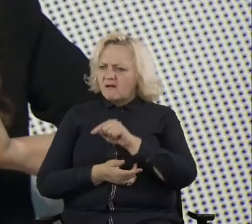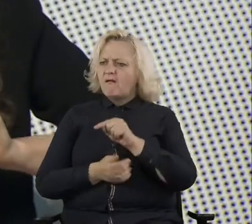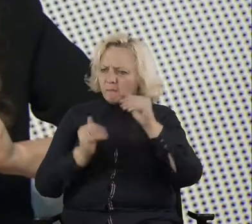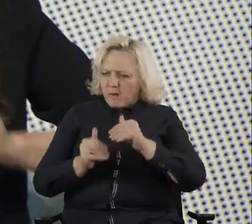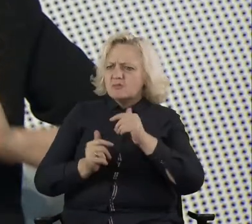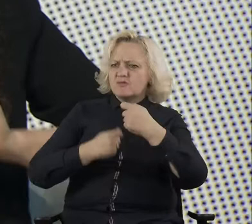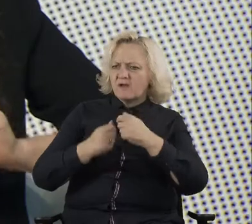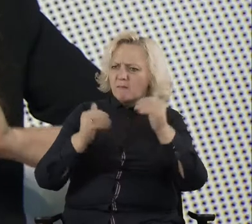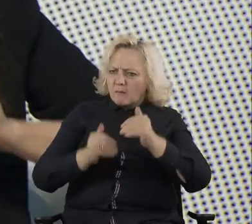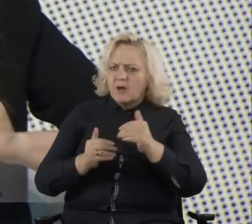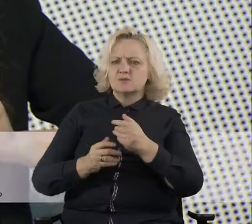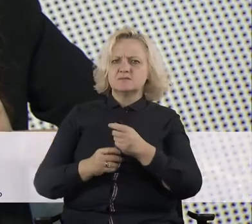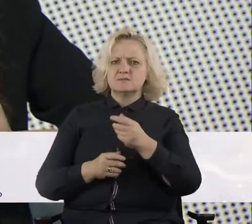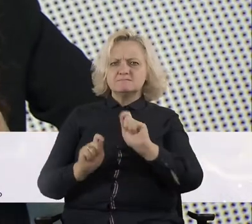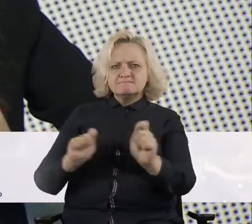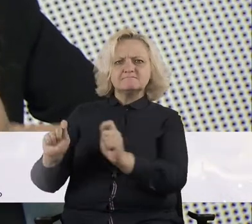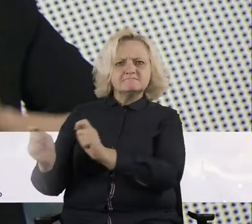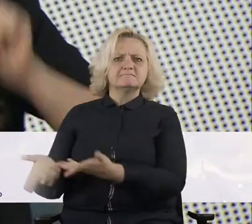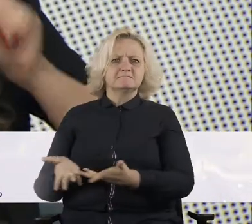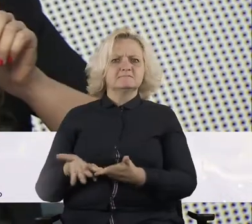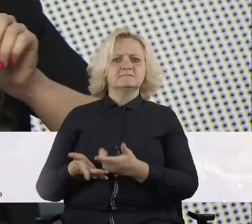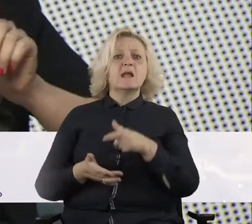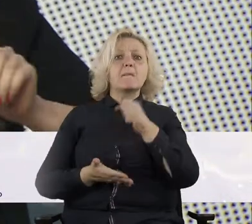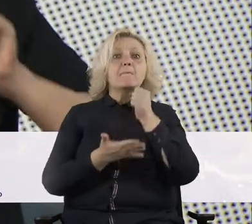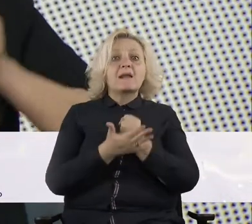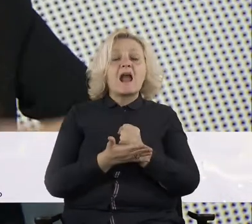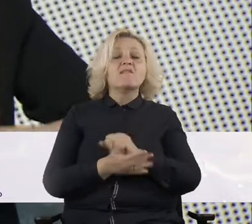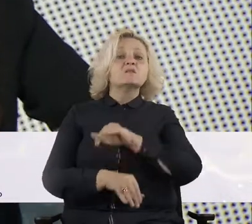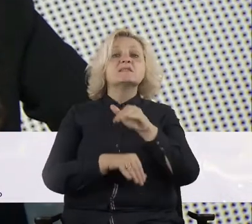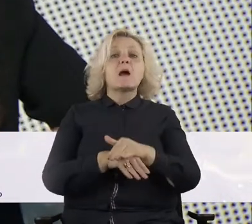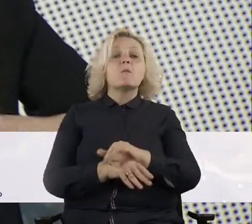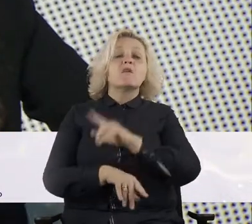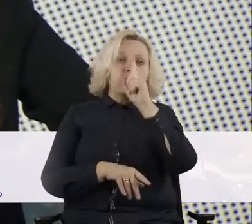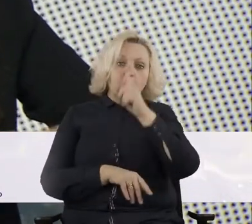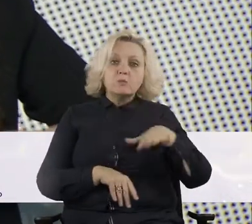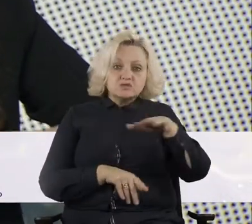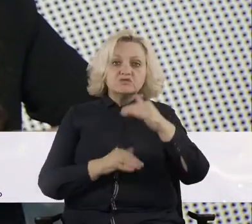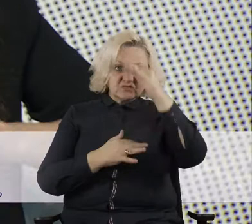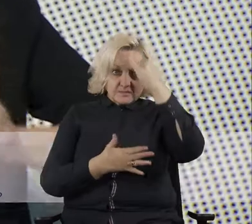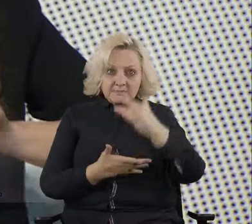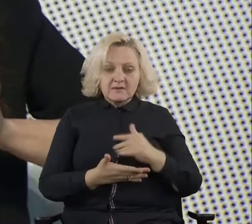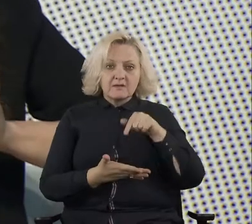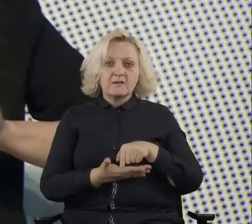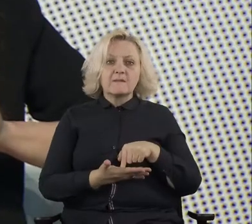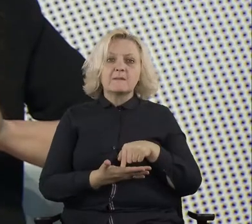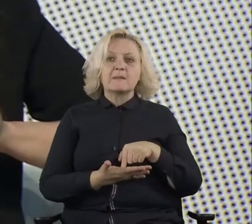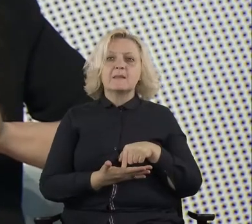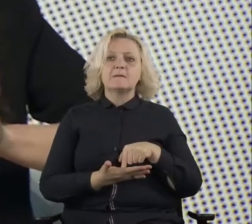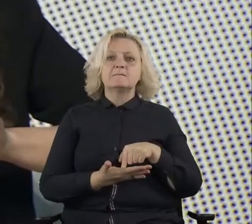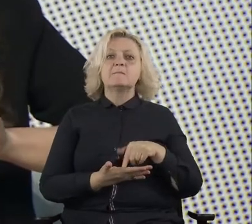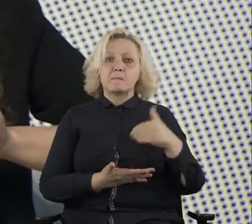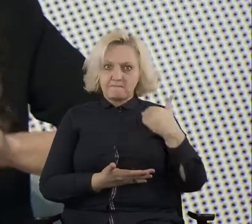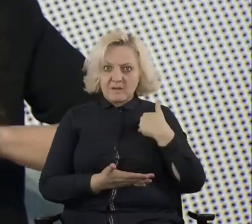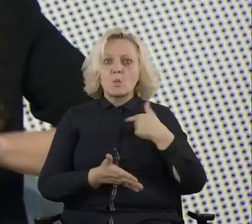act law, there is a procedure, uh, there is a law that hasn't been used for several, for